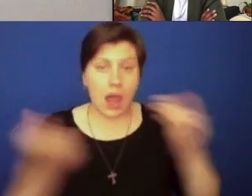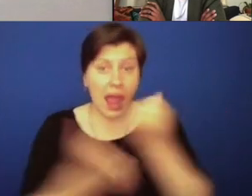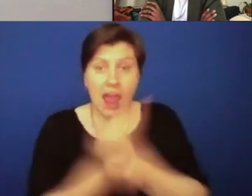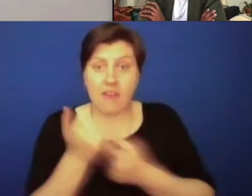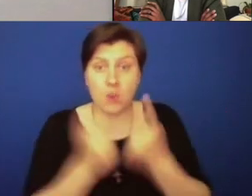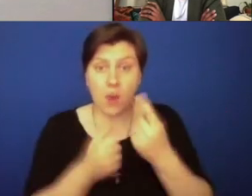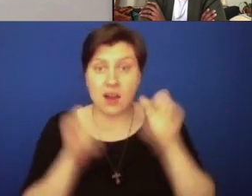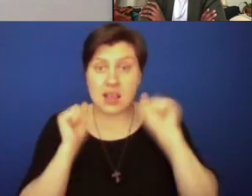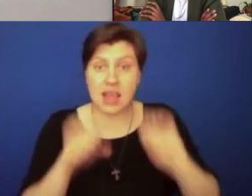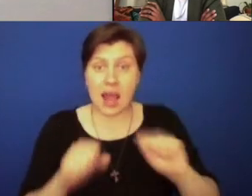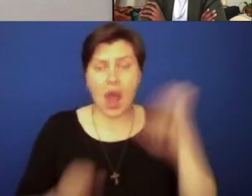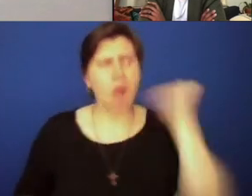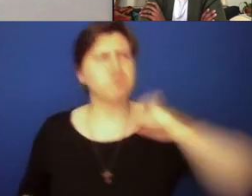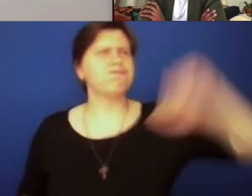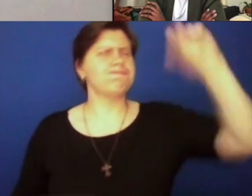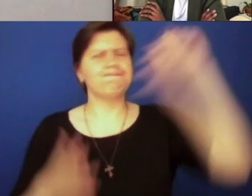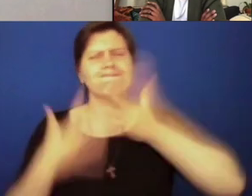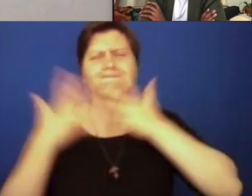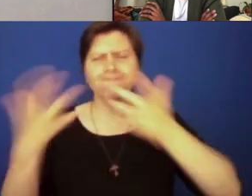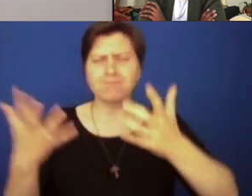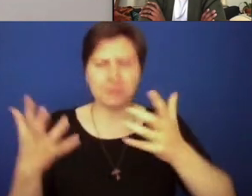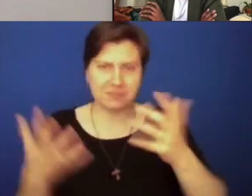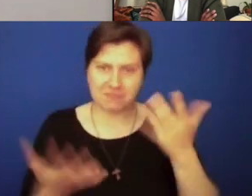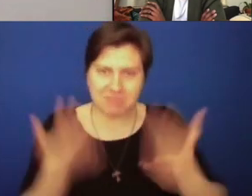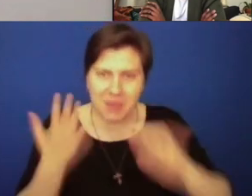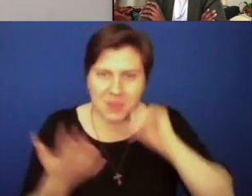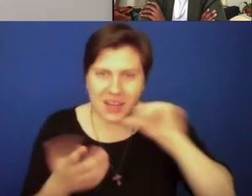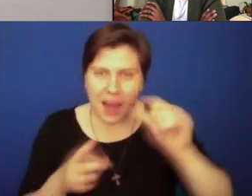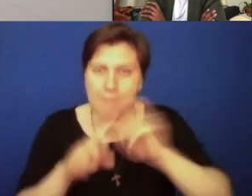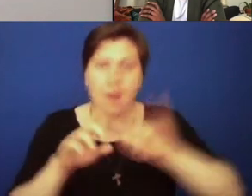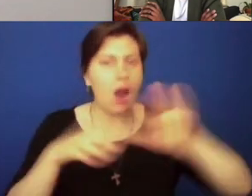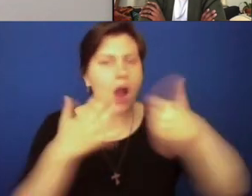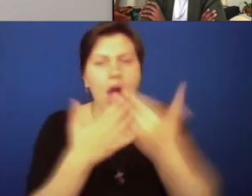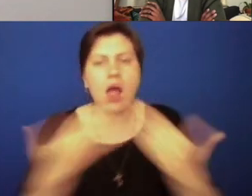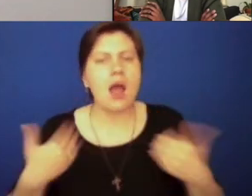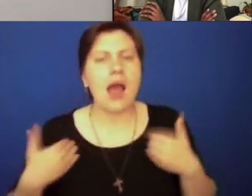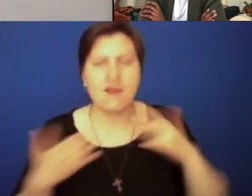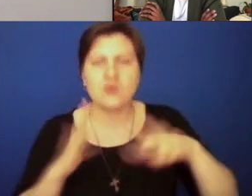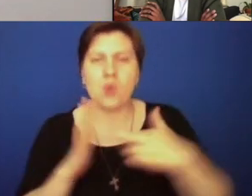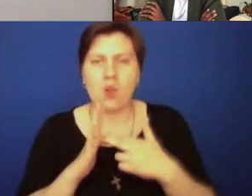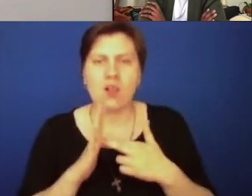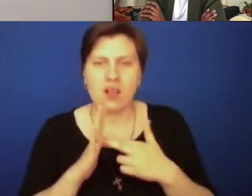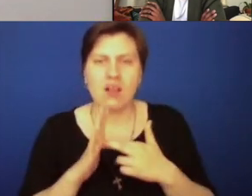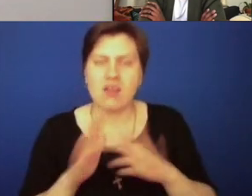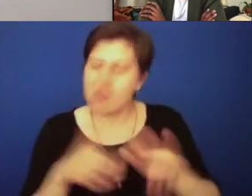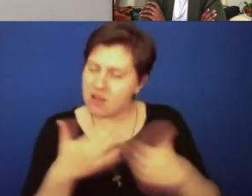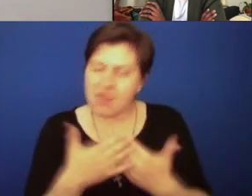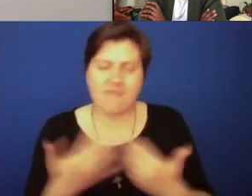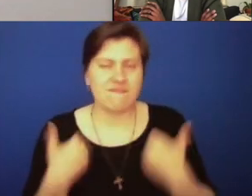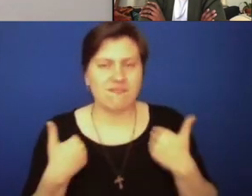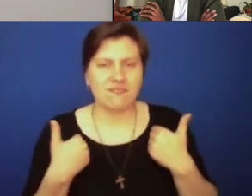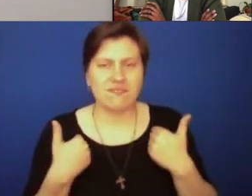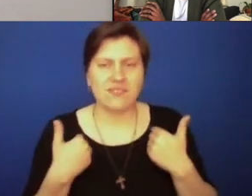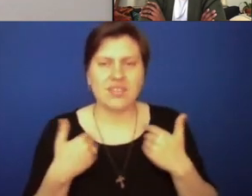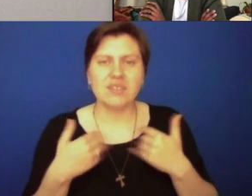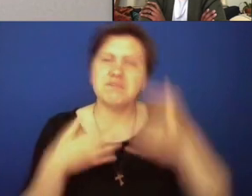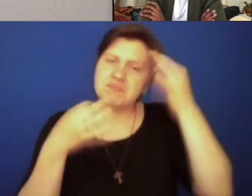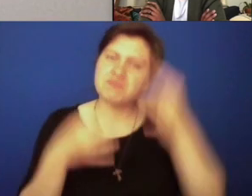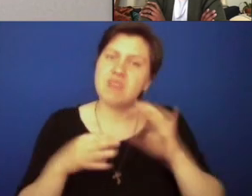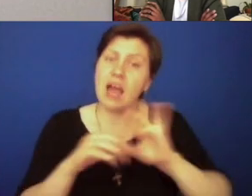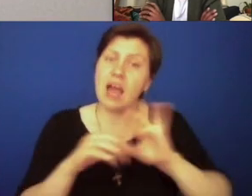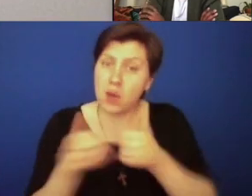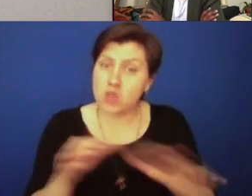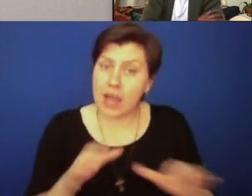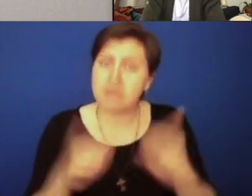that rally cry, but everybody has a role in this work of justice. Choose how you act and start today.